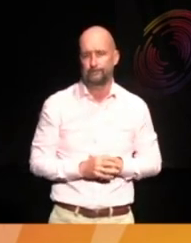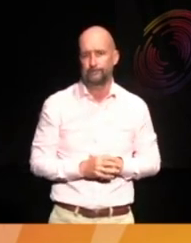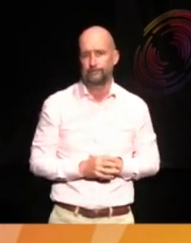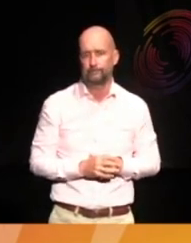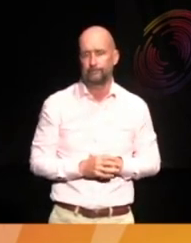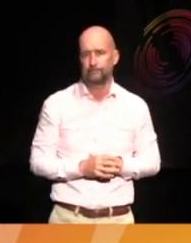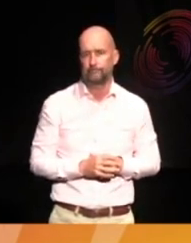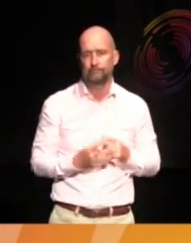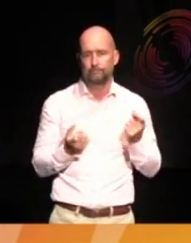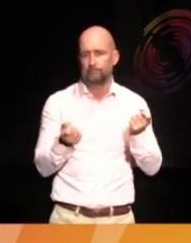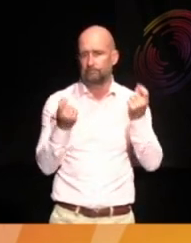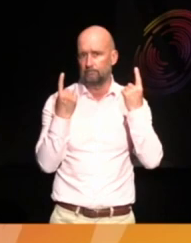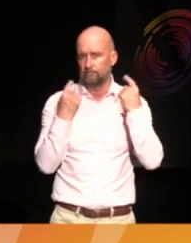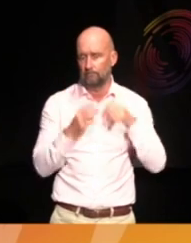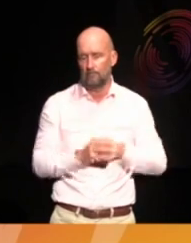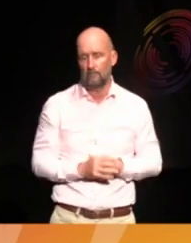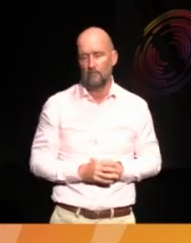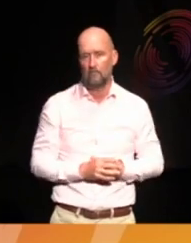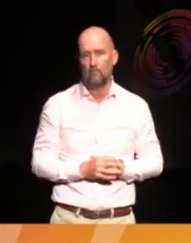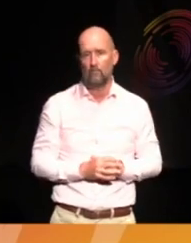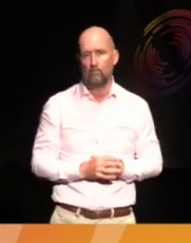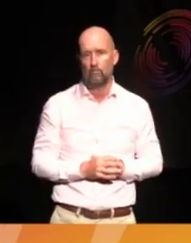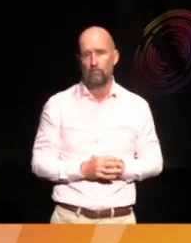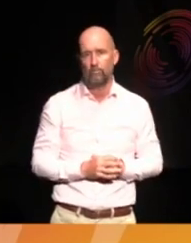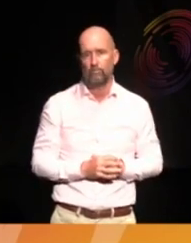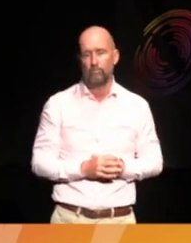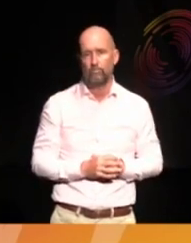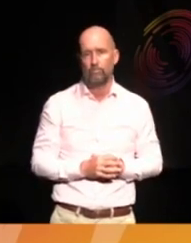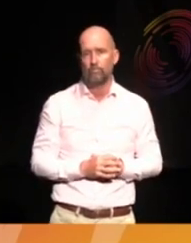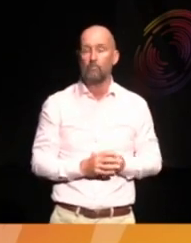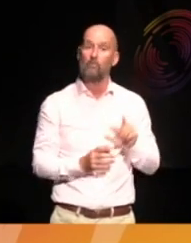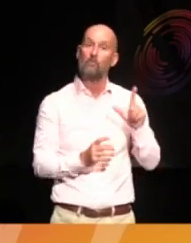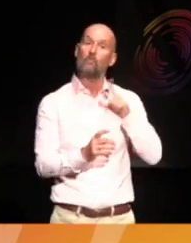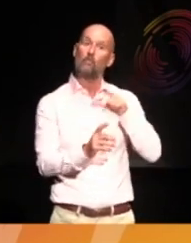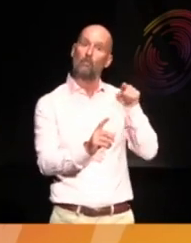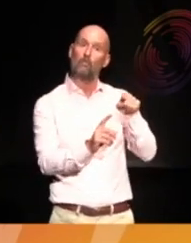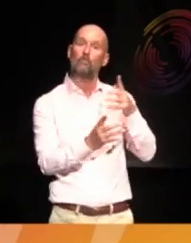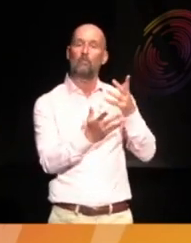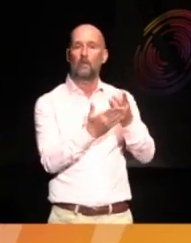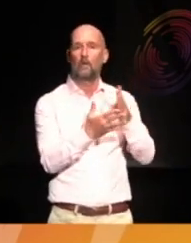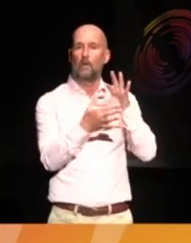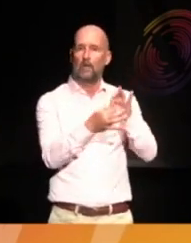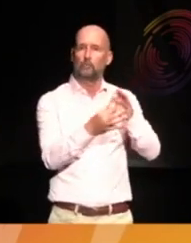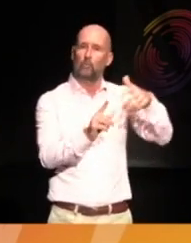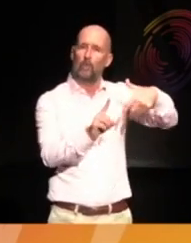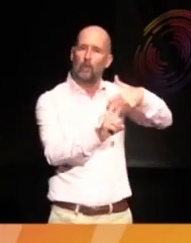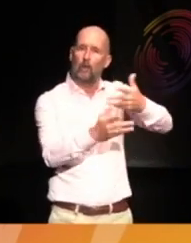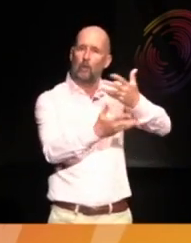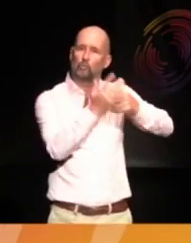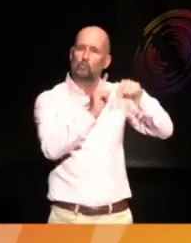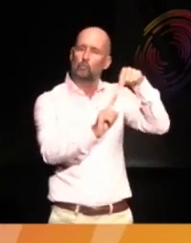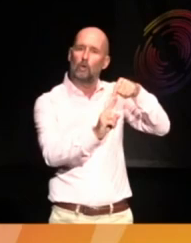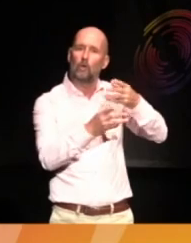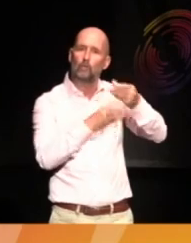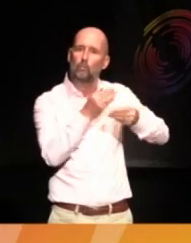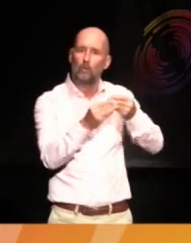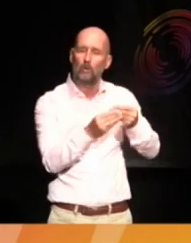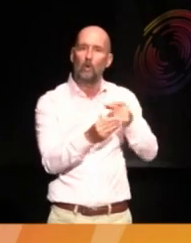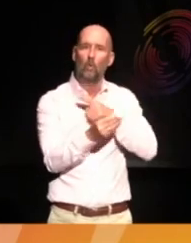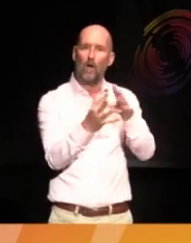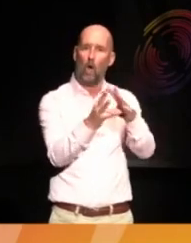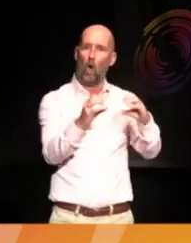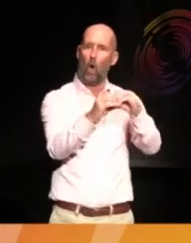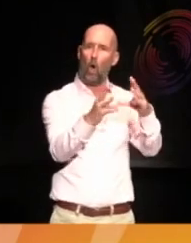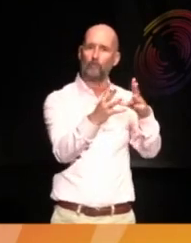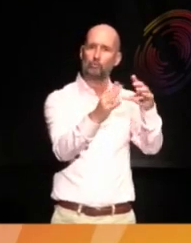Cape. So they've been doing this kind of amazing work of trying to understand the story behind a subject, right? In this case, we're talking about in the absence of objects,